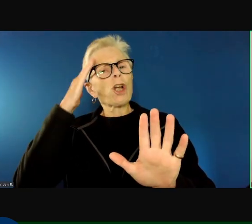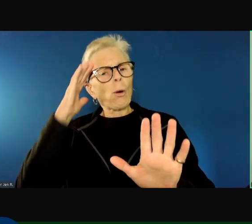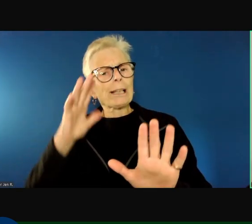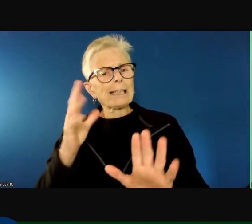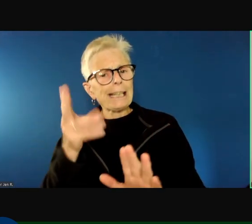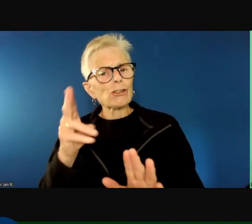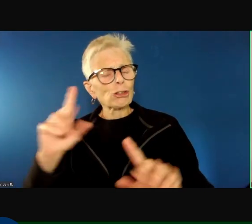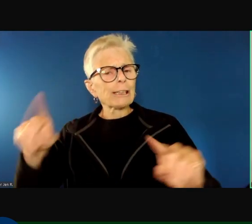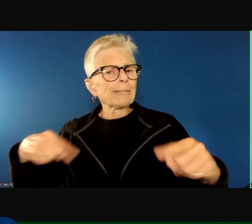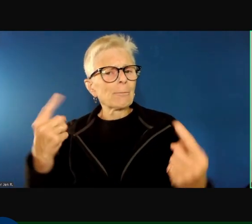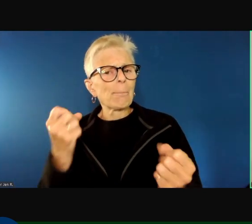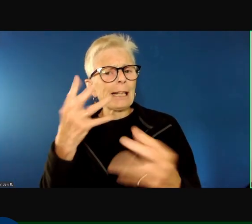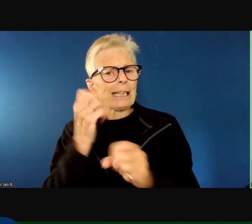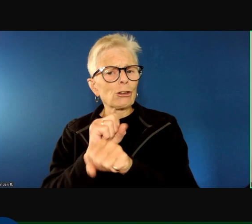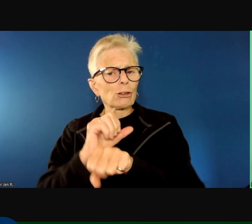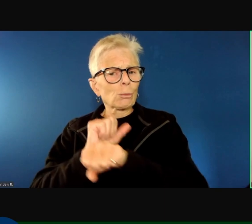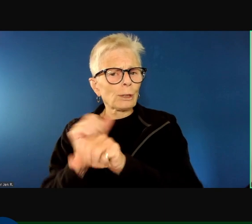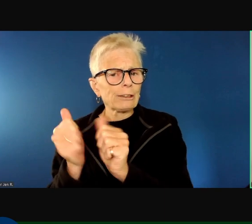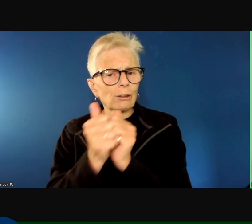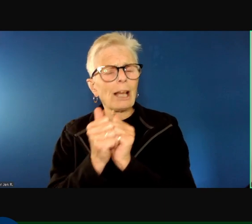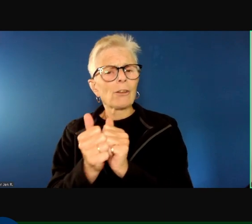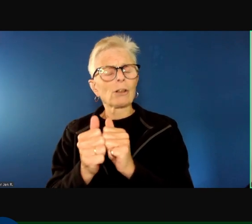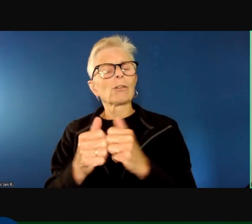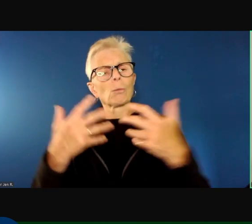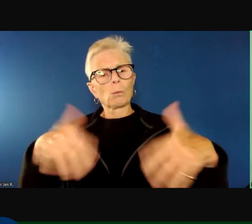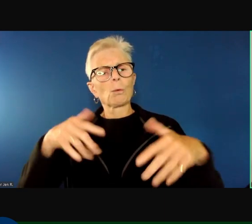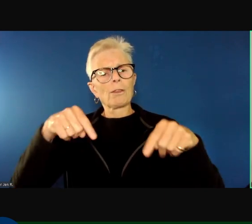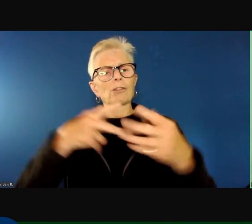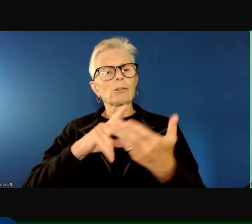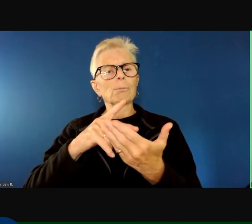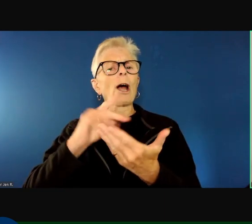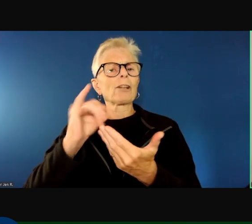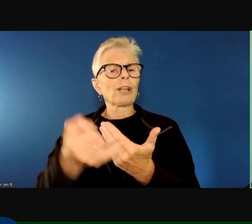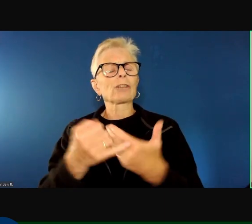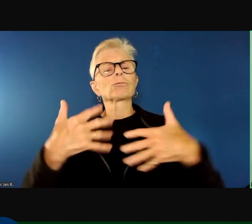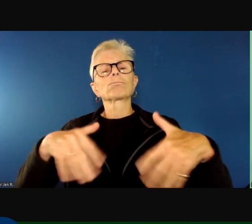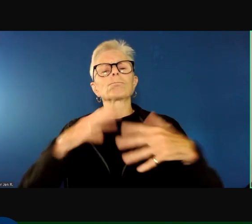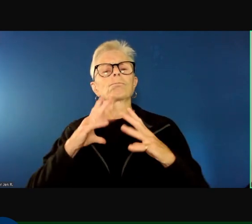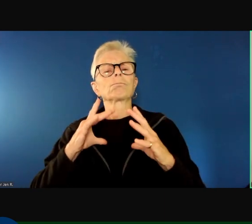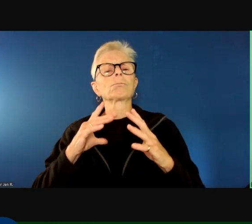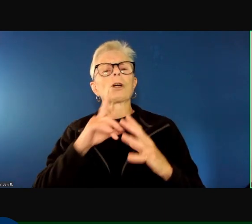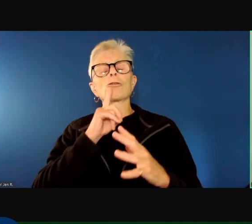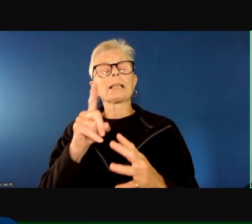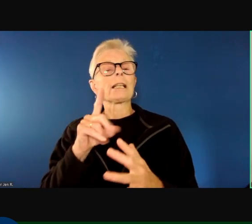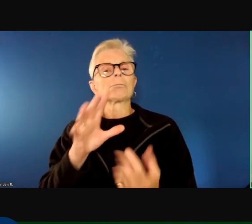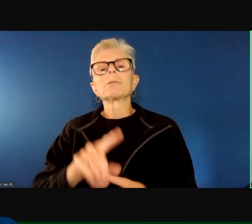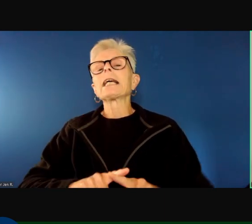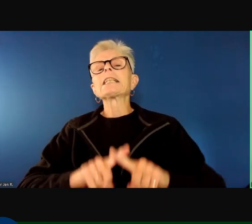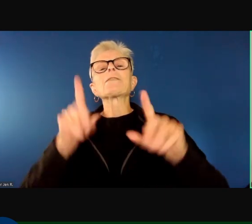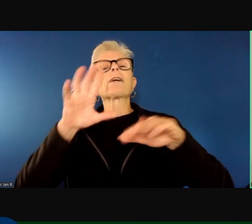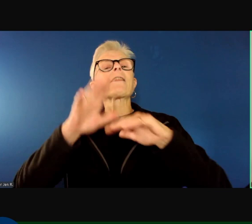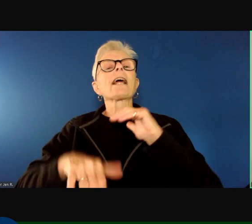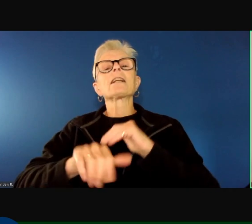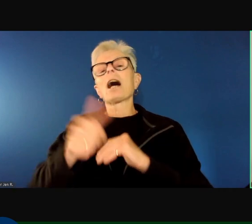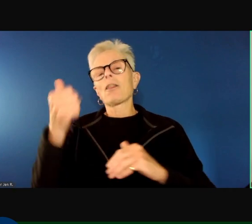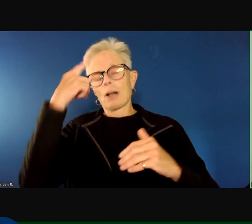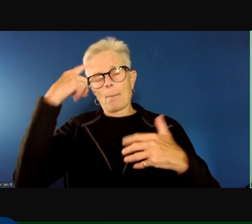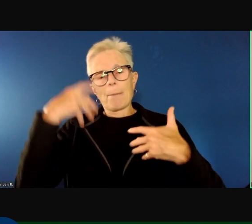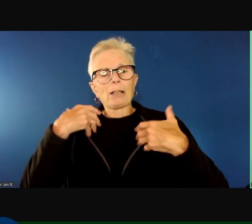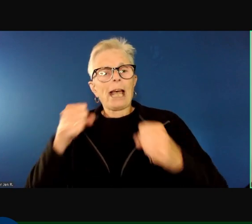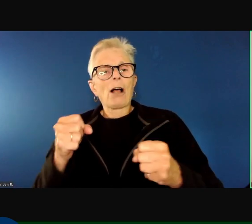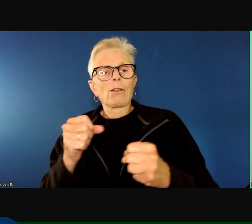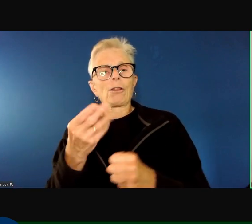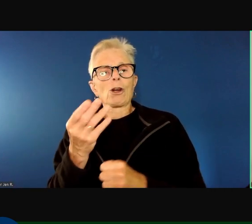have here in Vermont. This program is unlike any other mental health urgent care program that I've been